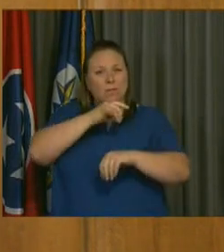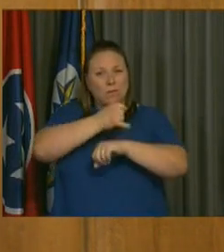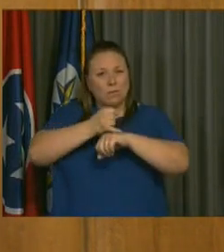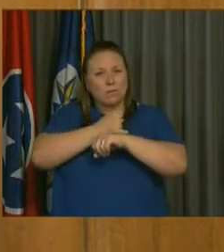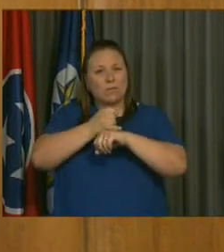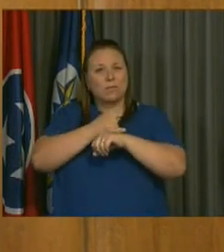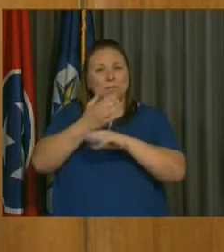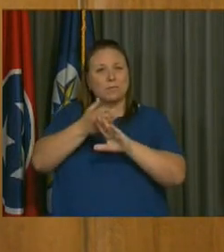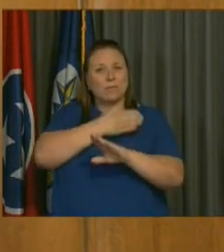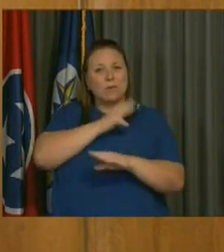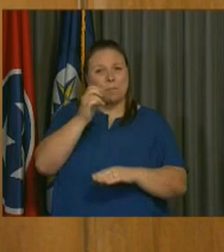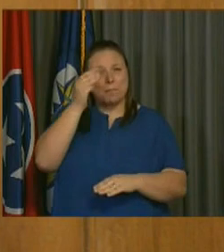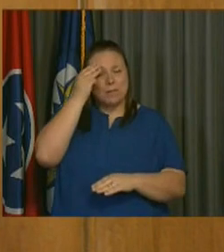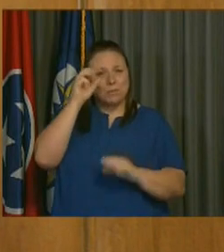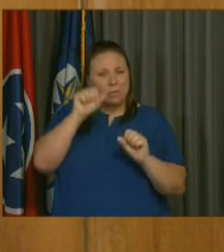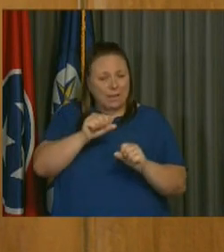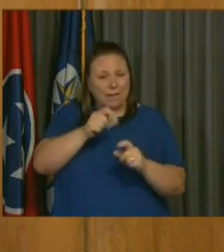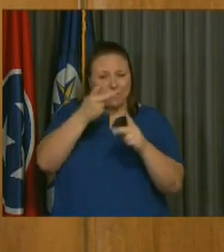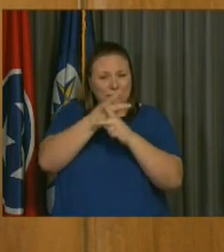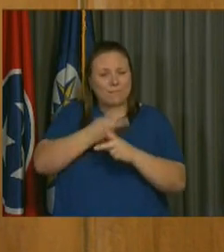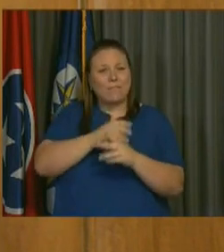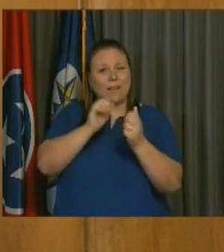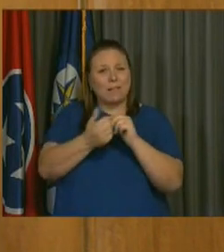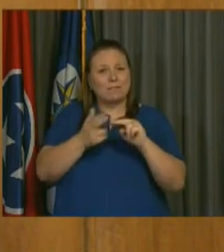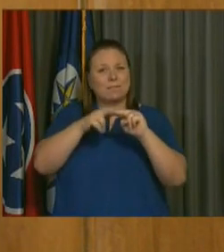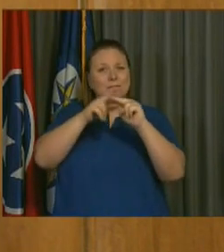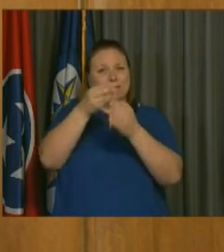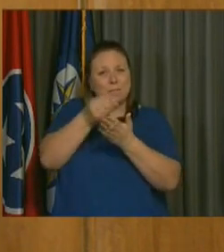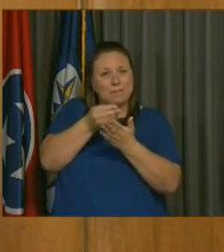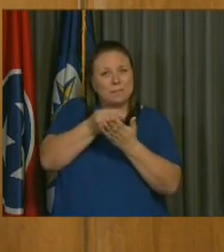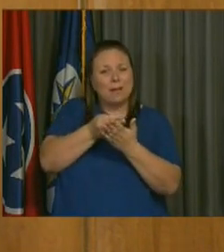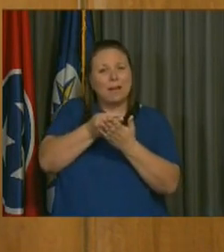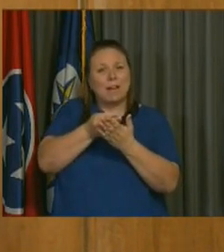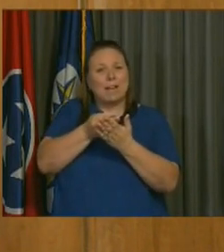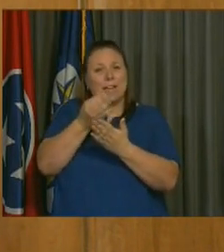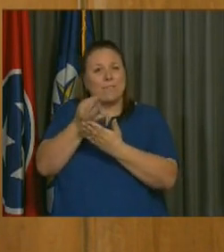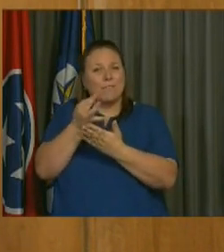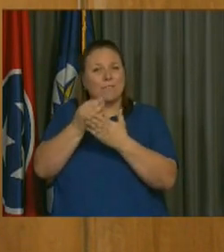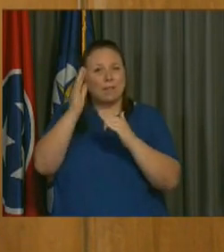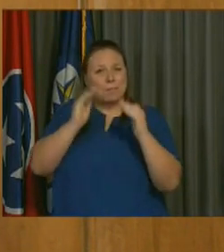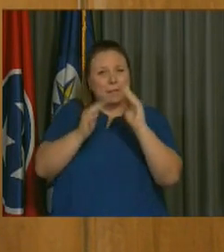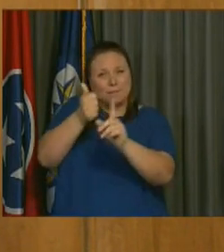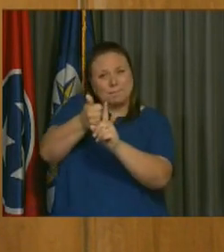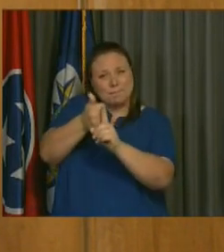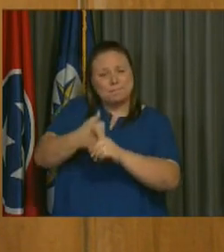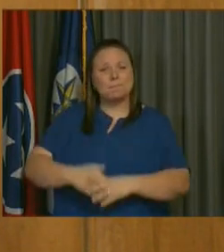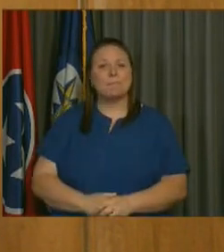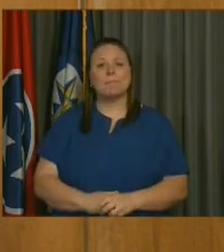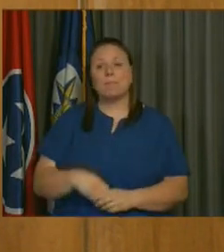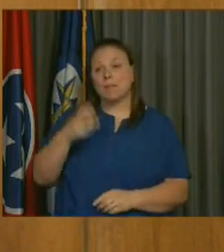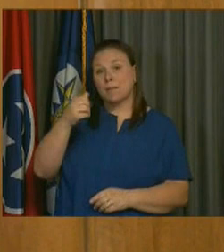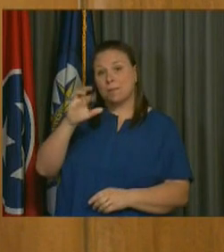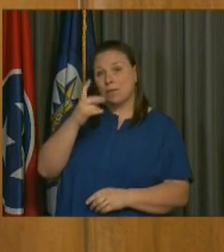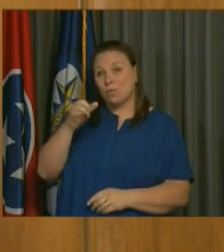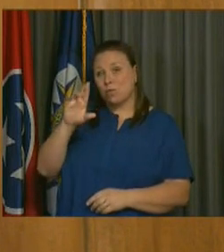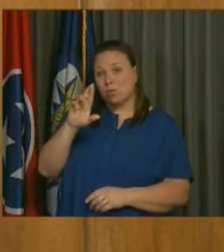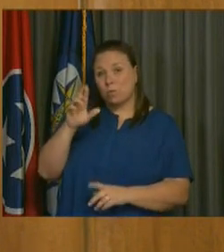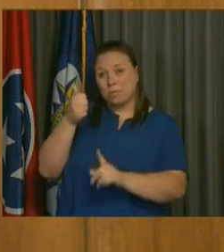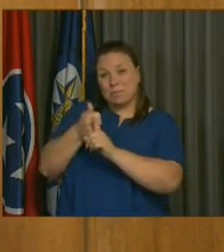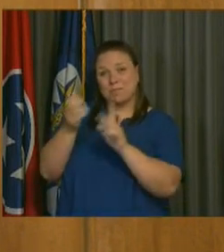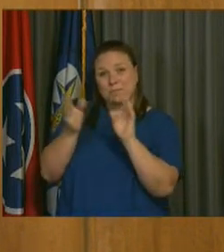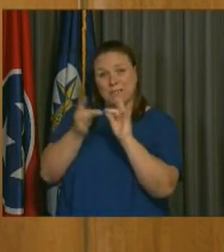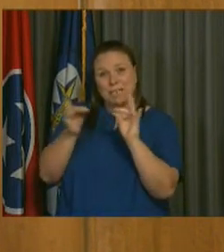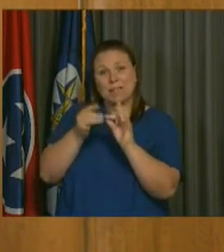before Metro can really find ways to increase cash and fund balances on its own. As Mayor Cooper mentioned, those balances